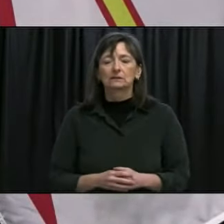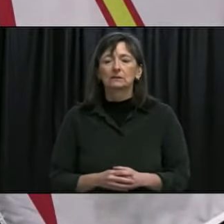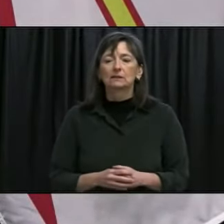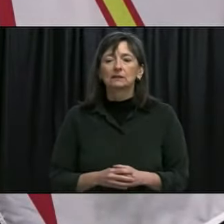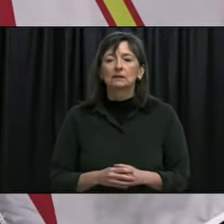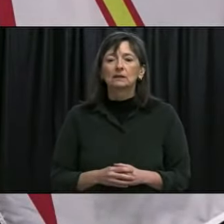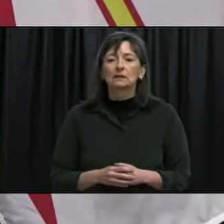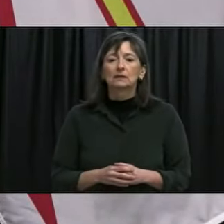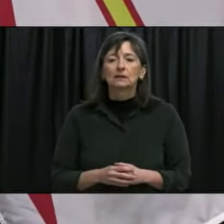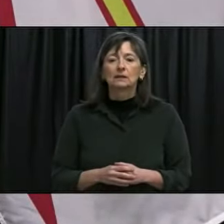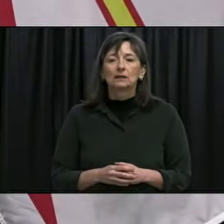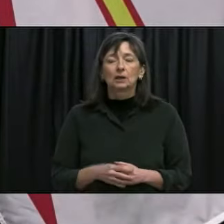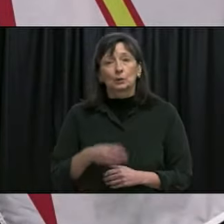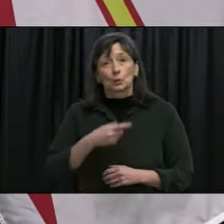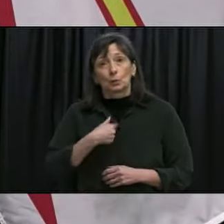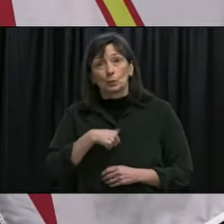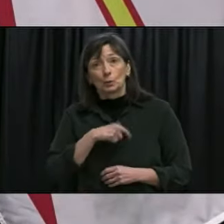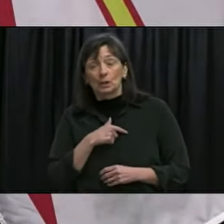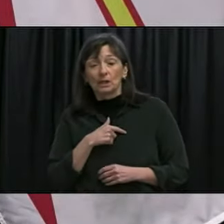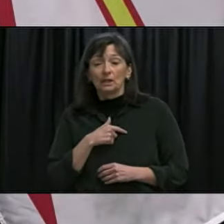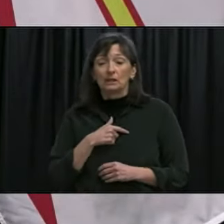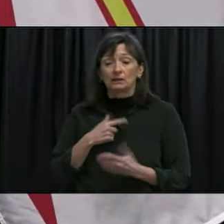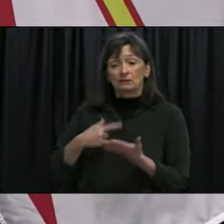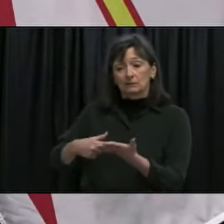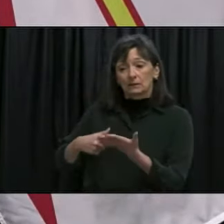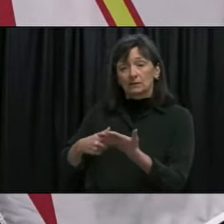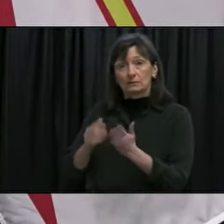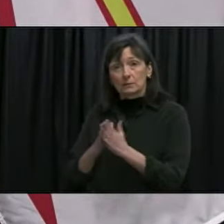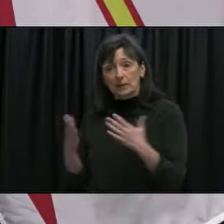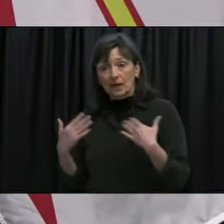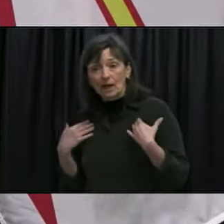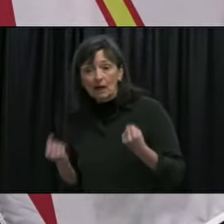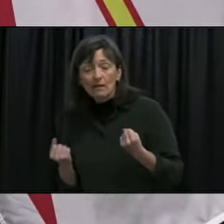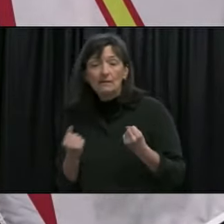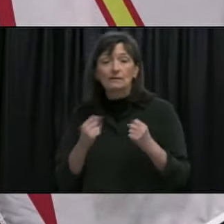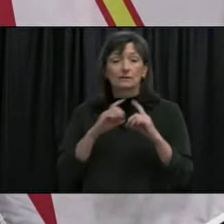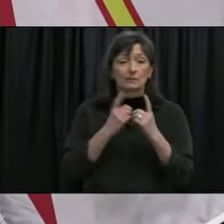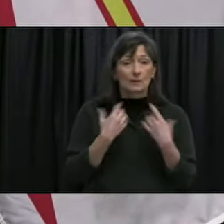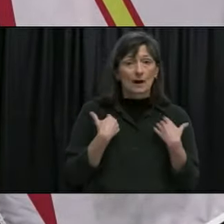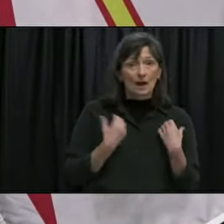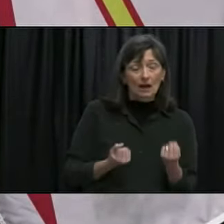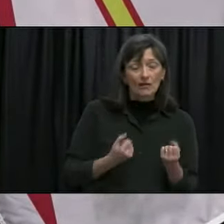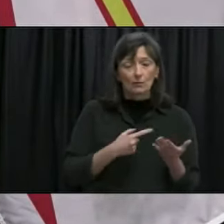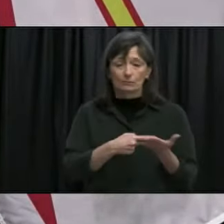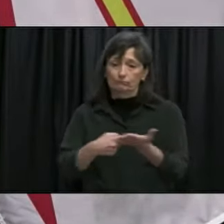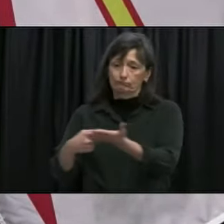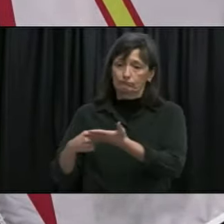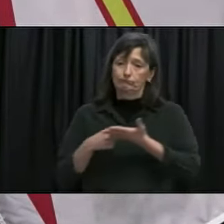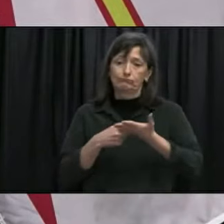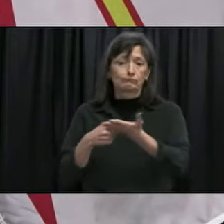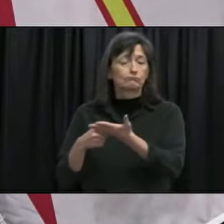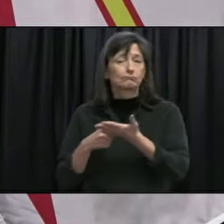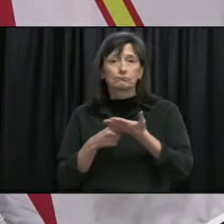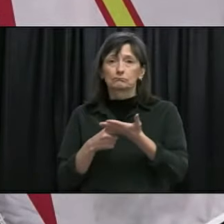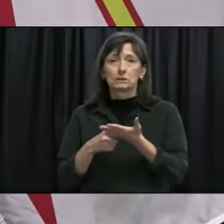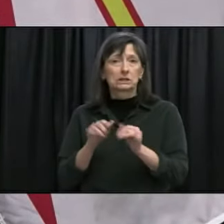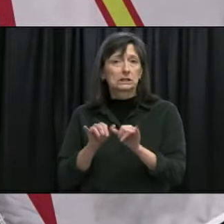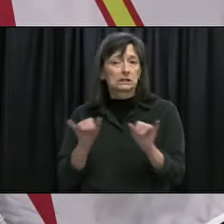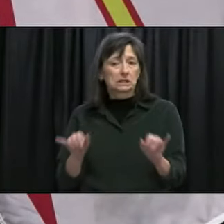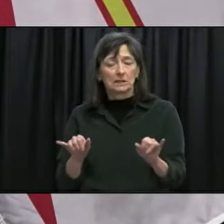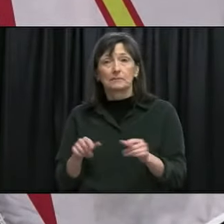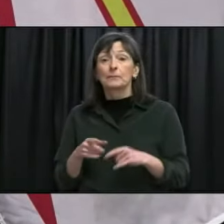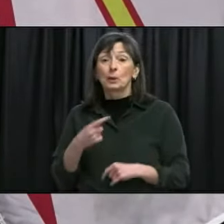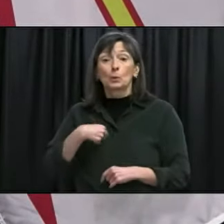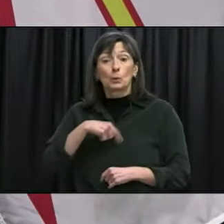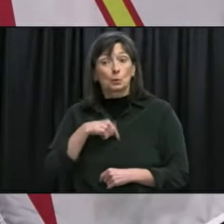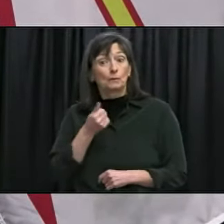for the predictive analytics team is with public health and the Department of Health and the health authorities. Did meet with